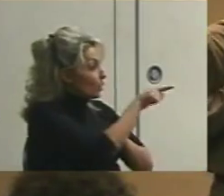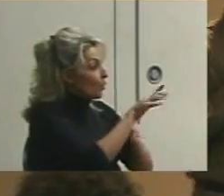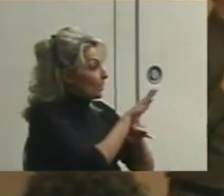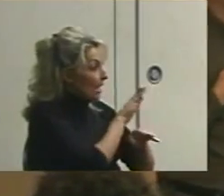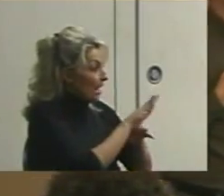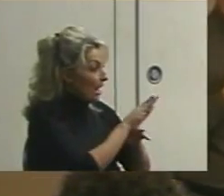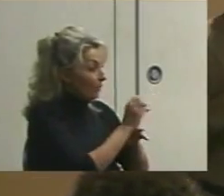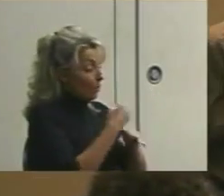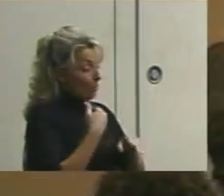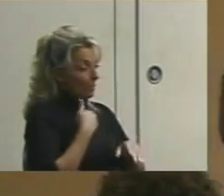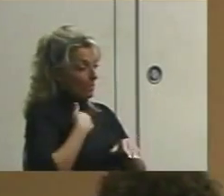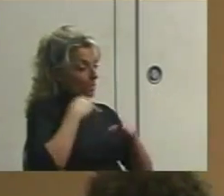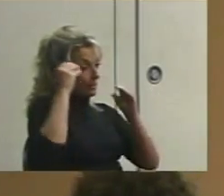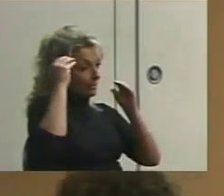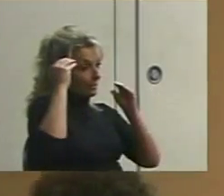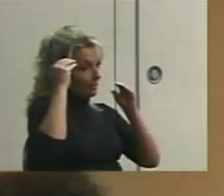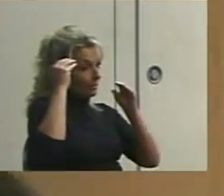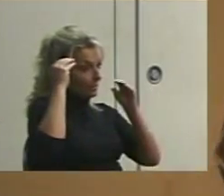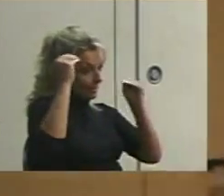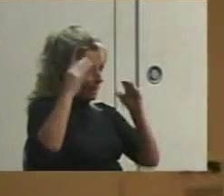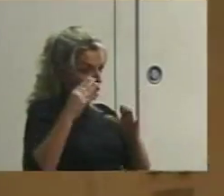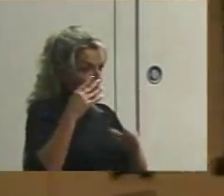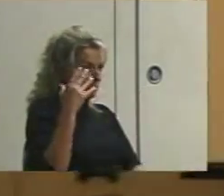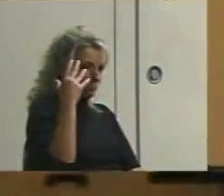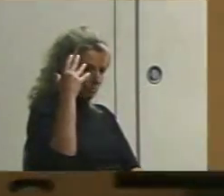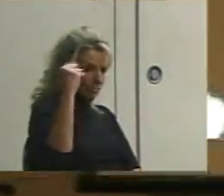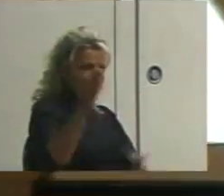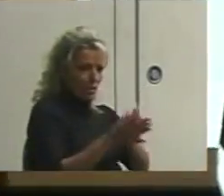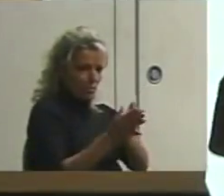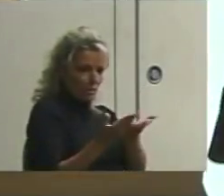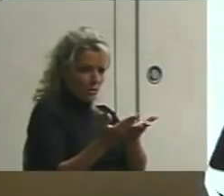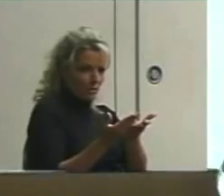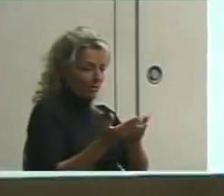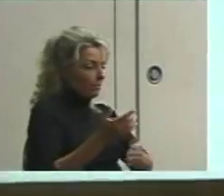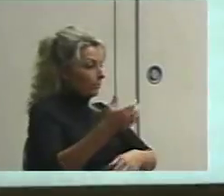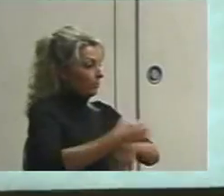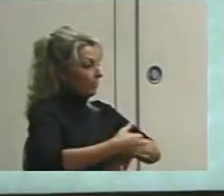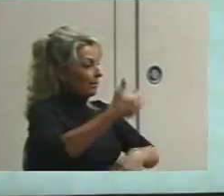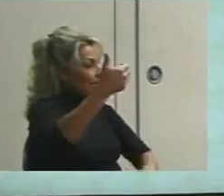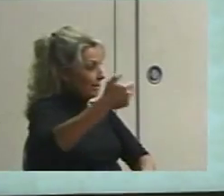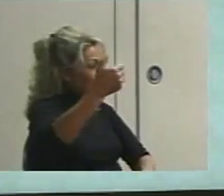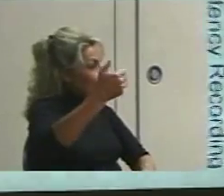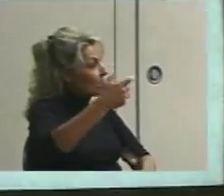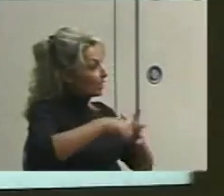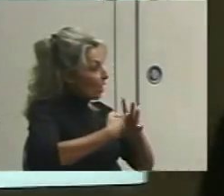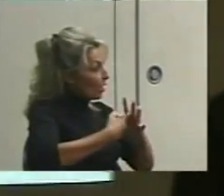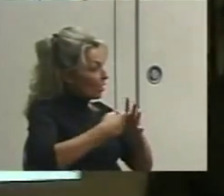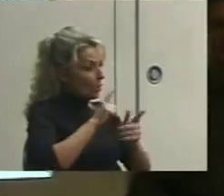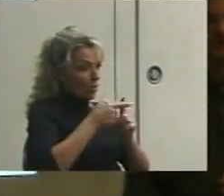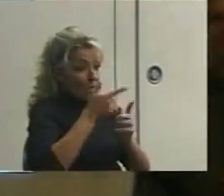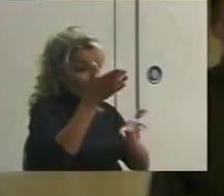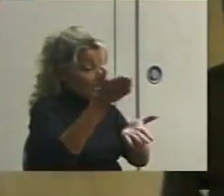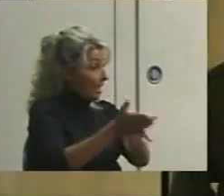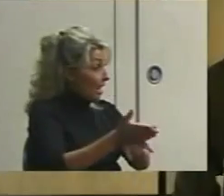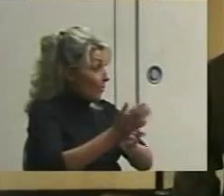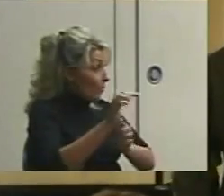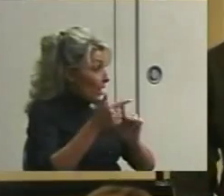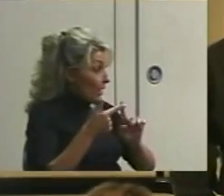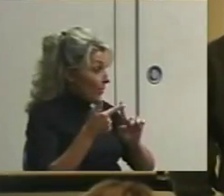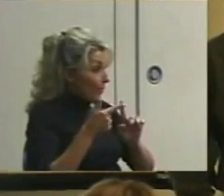So I'm the teacher. Get out your books. Start your stopwatch. When do you stop your stopwatch?